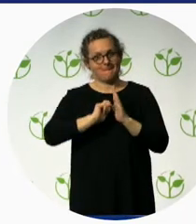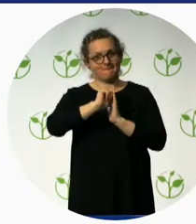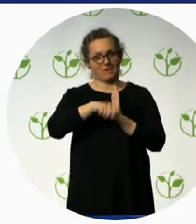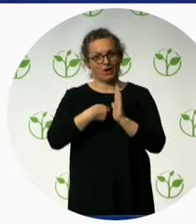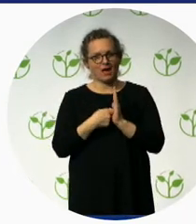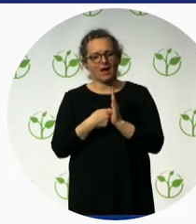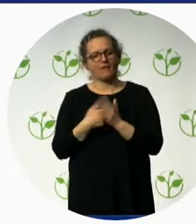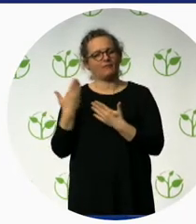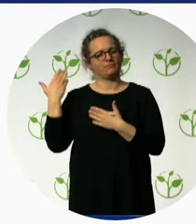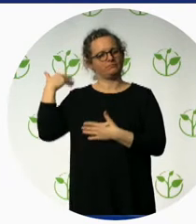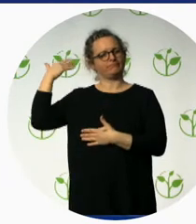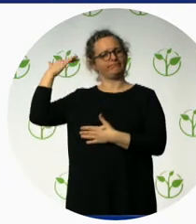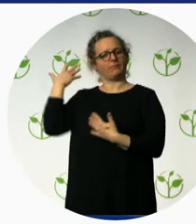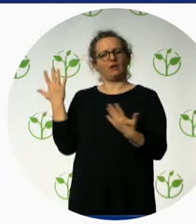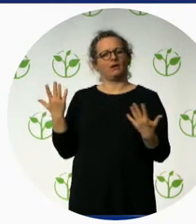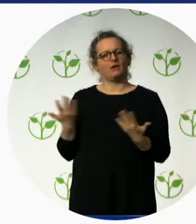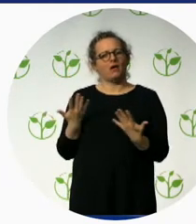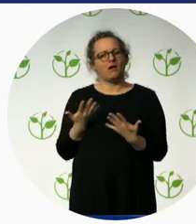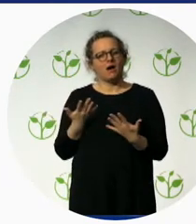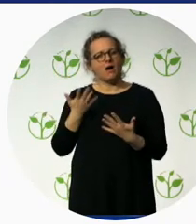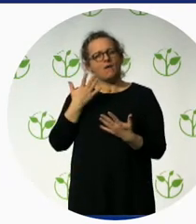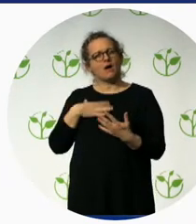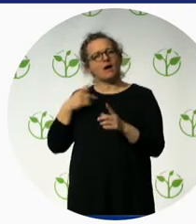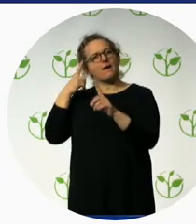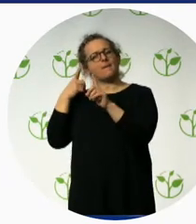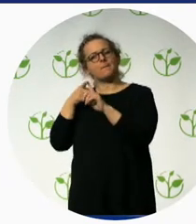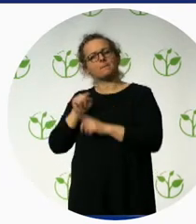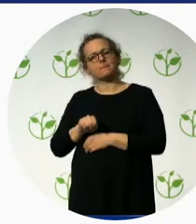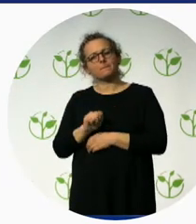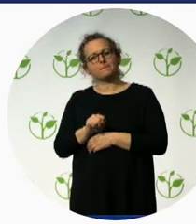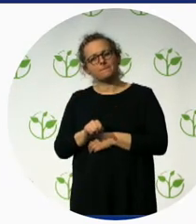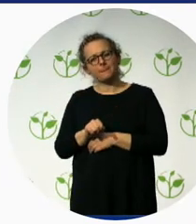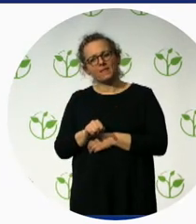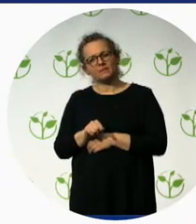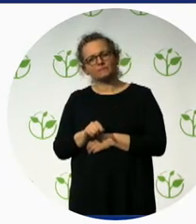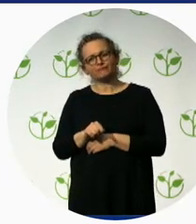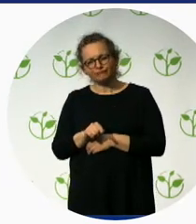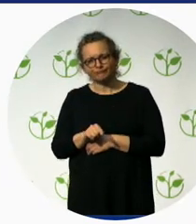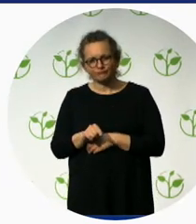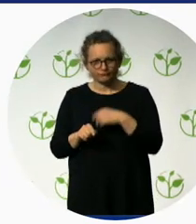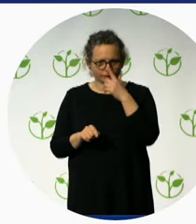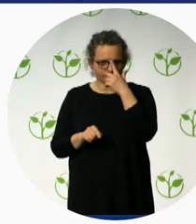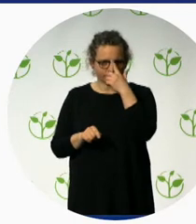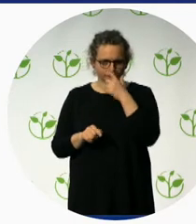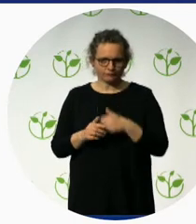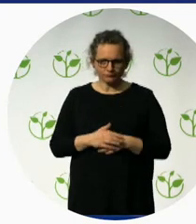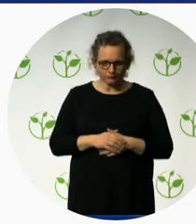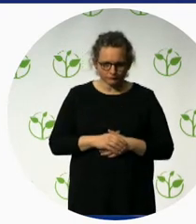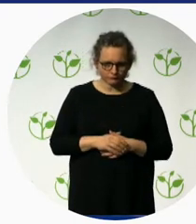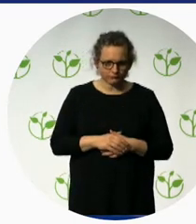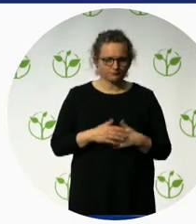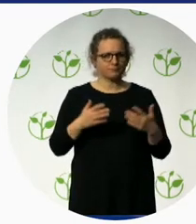a strategy for making going to the beach an accessible